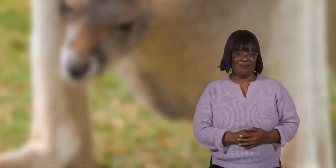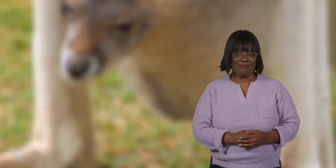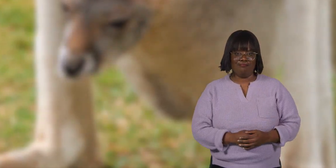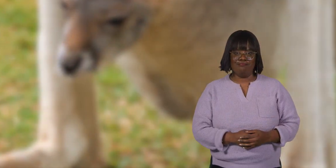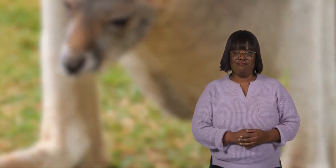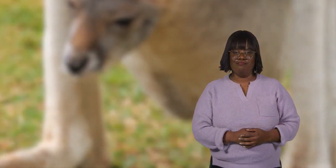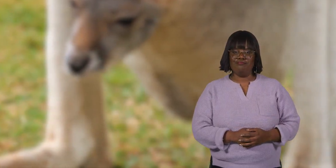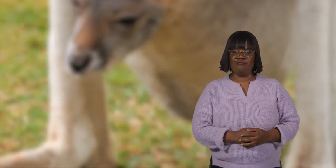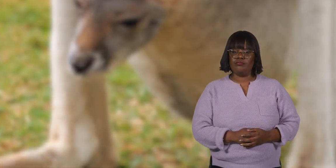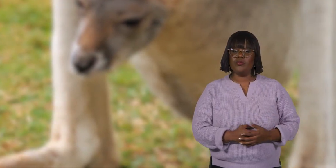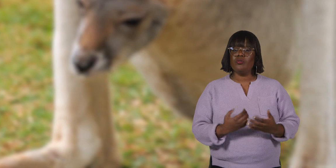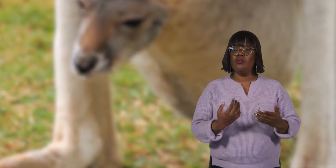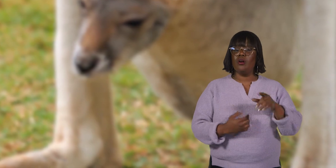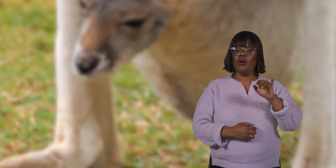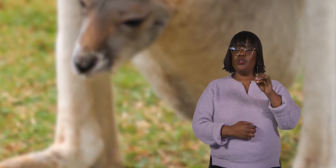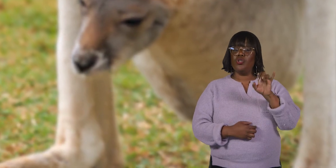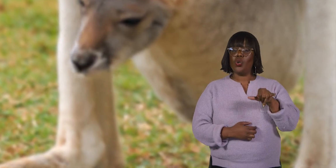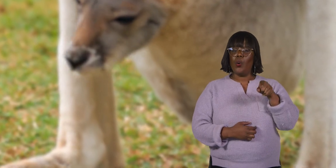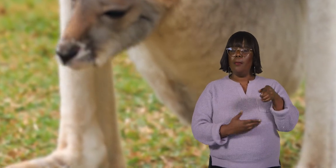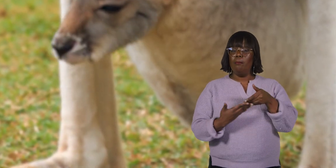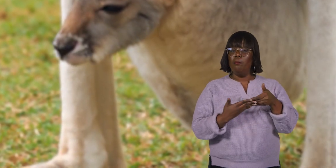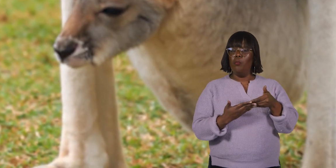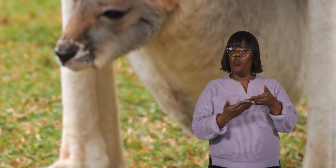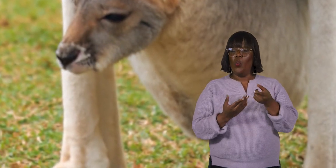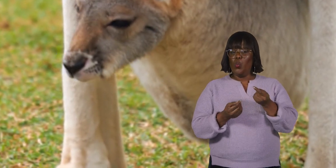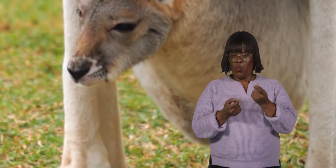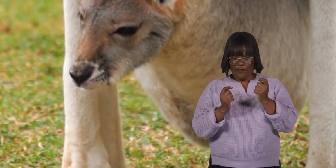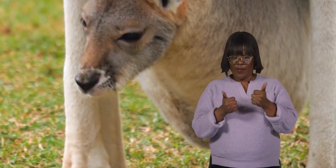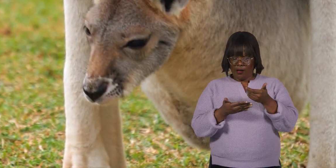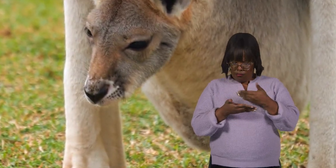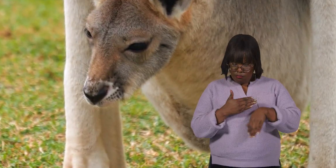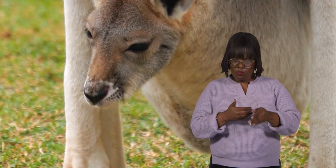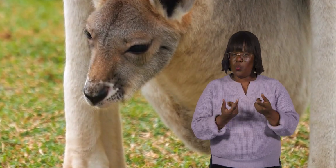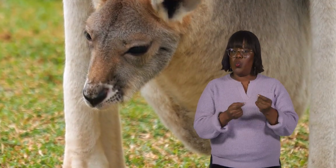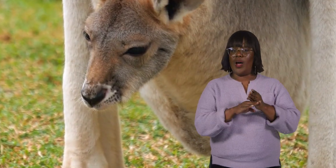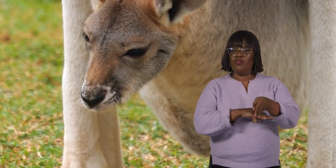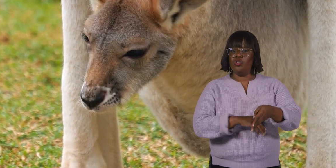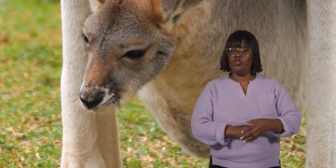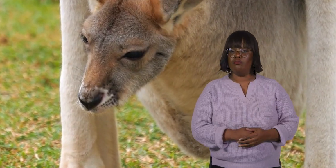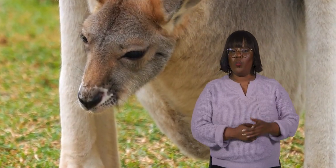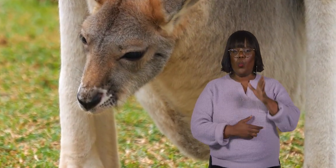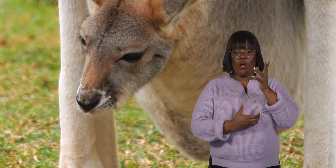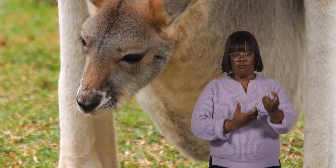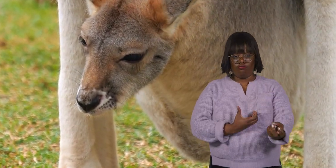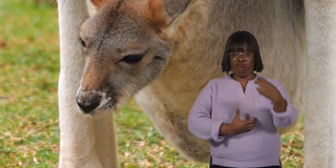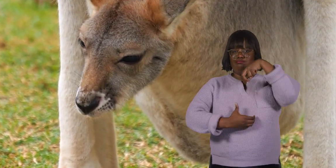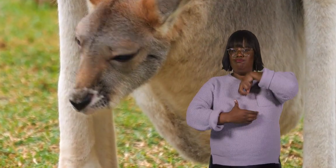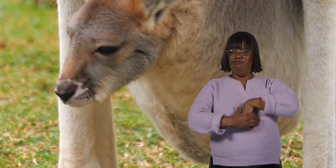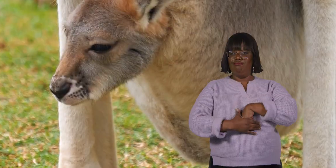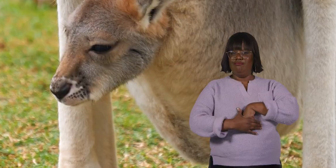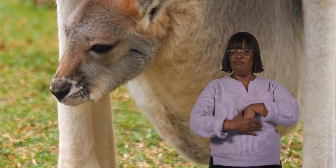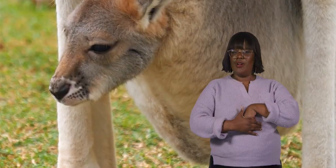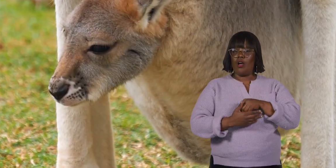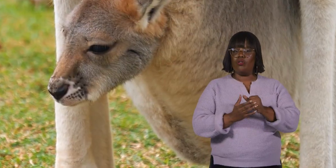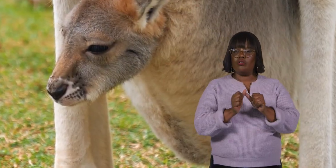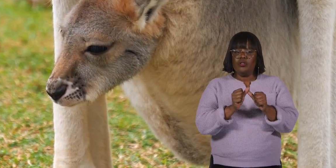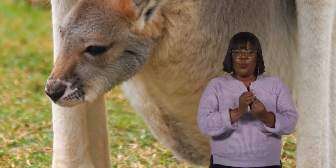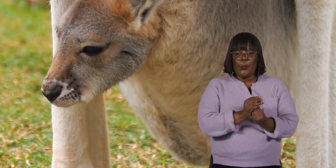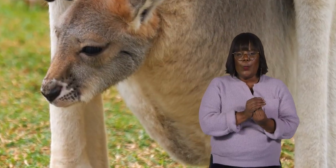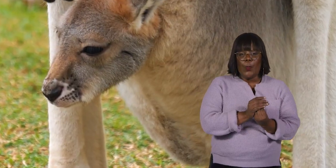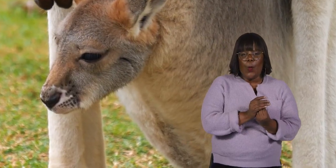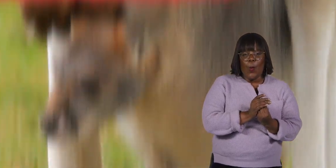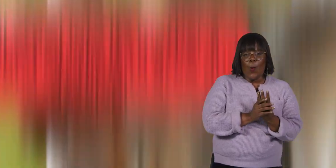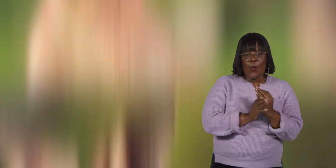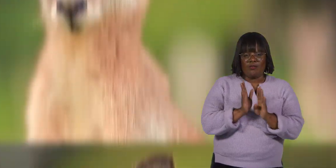What does a joey do right after it's born? It will crawl into its mother's pouch and continue to grow and